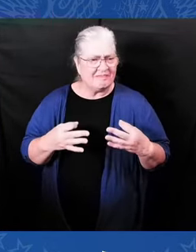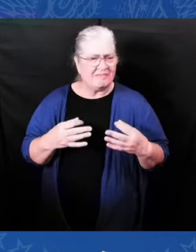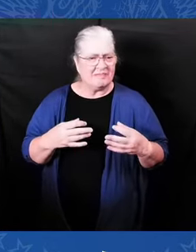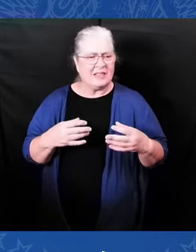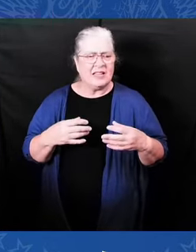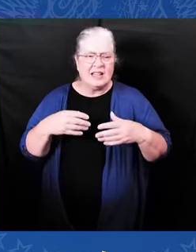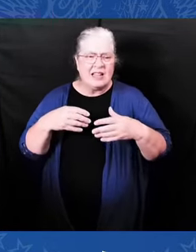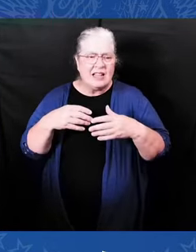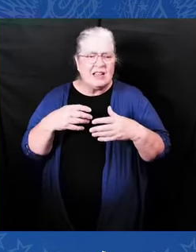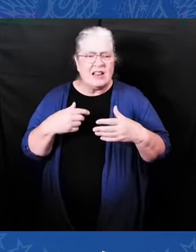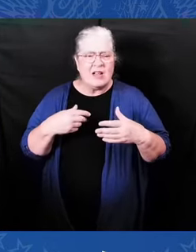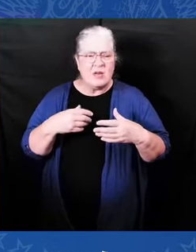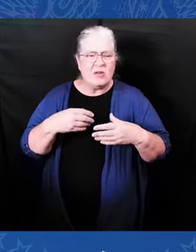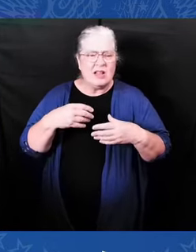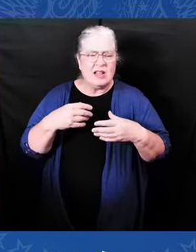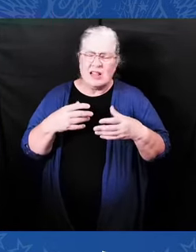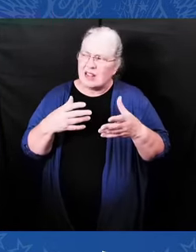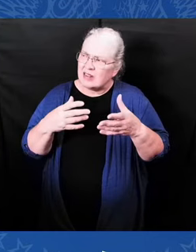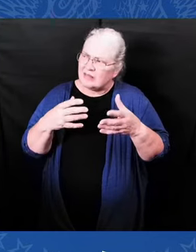assault weapons ban.